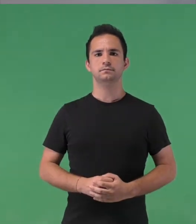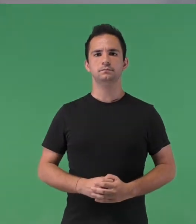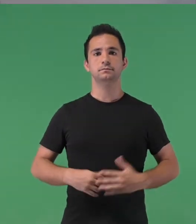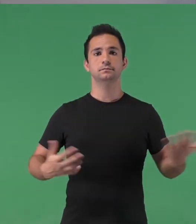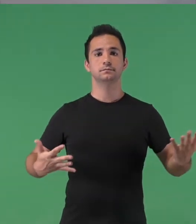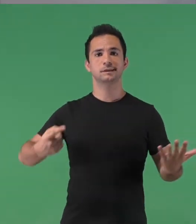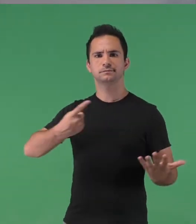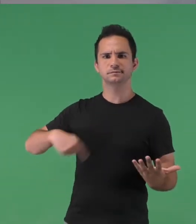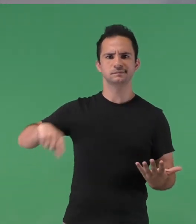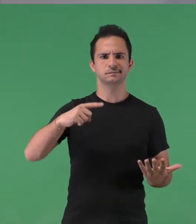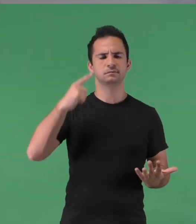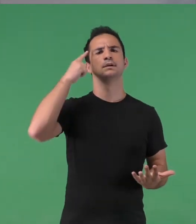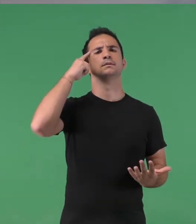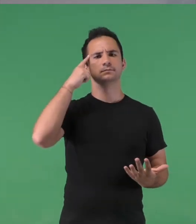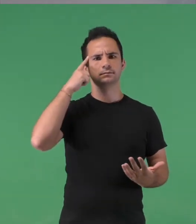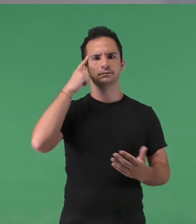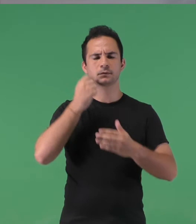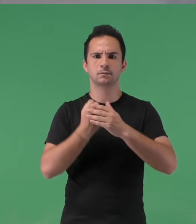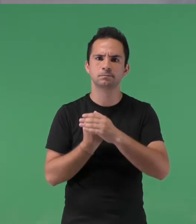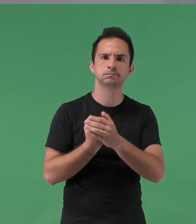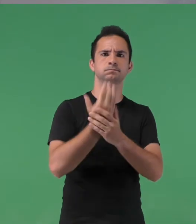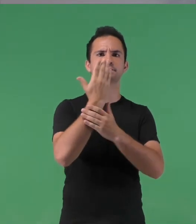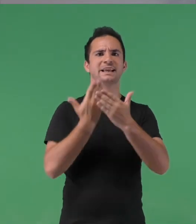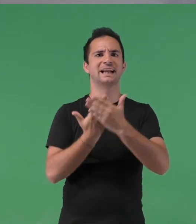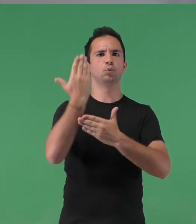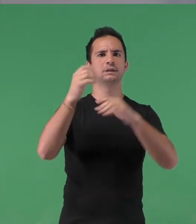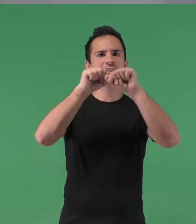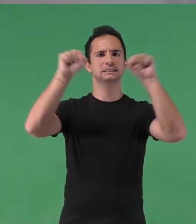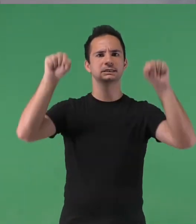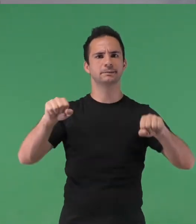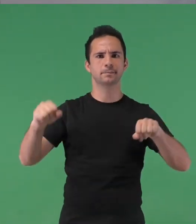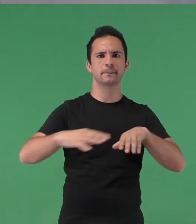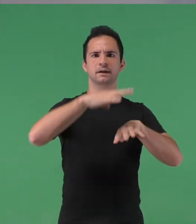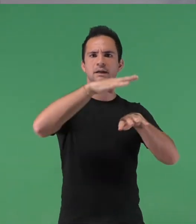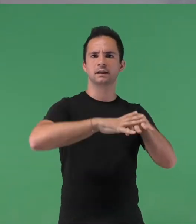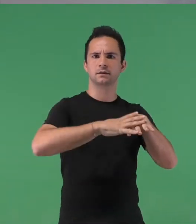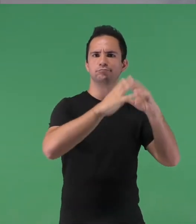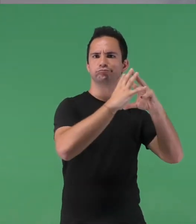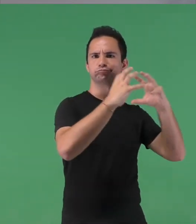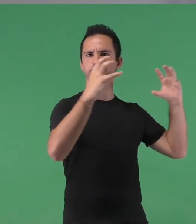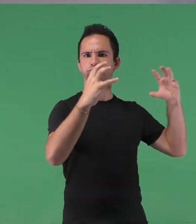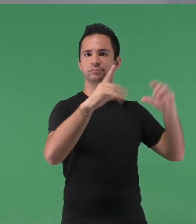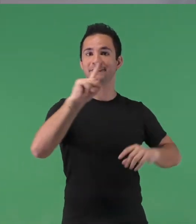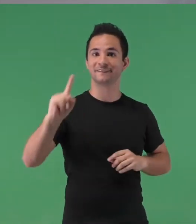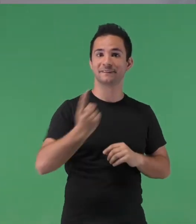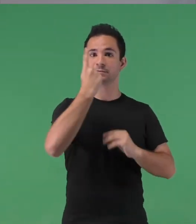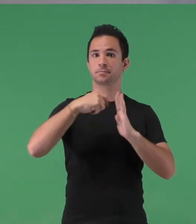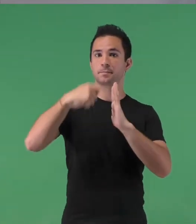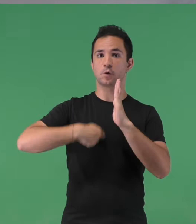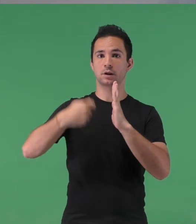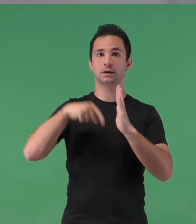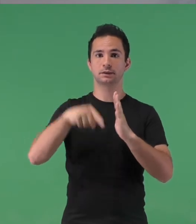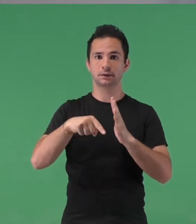so we created a social and entrepreneurship network of which the first project was a respiratory portable device